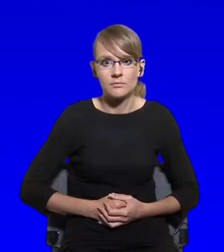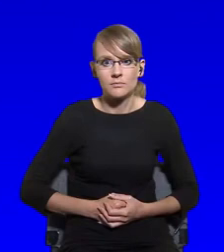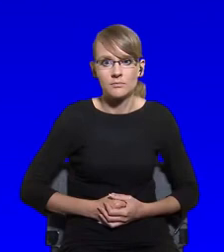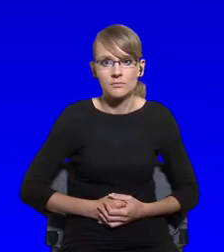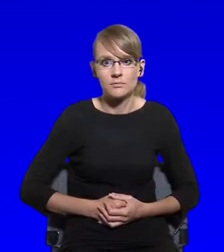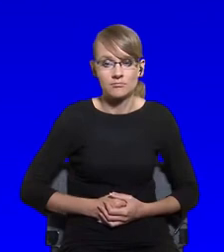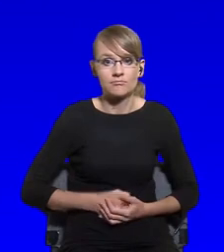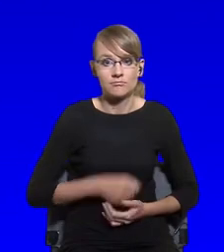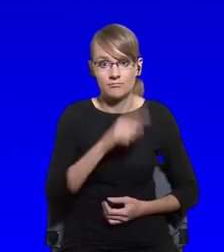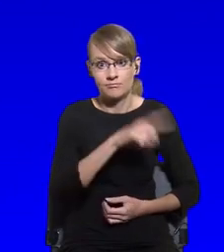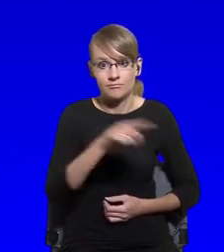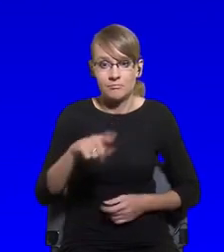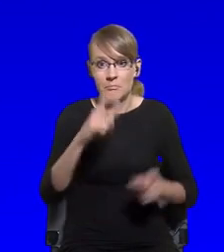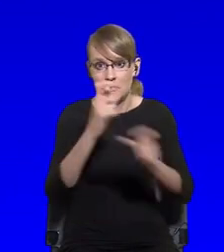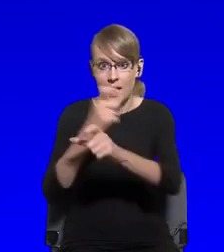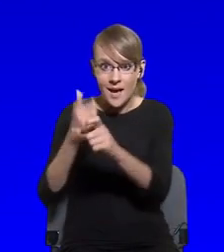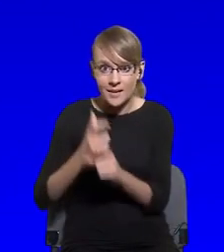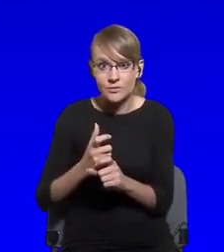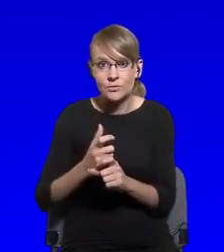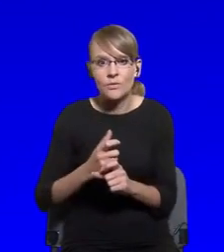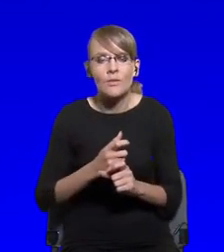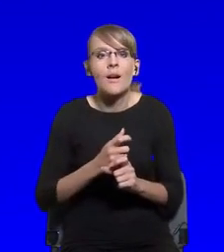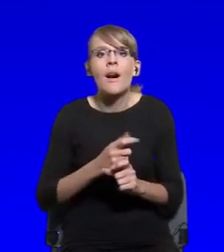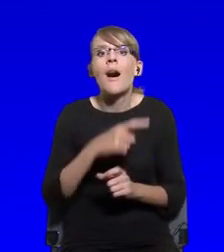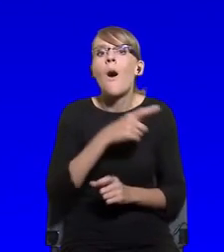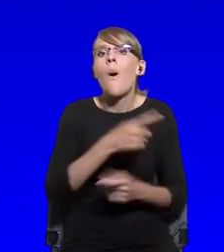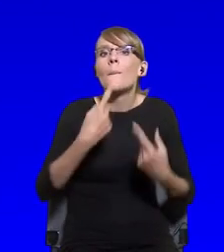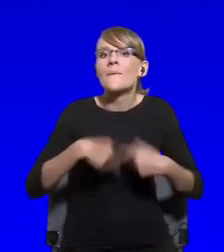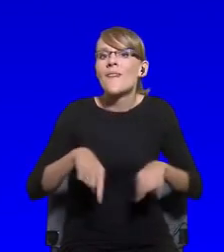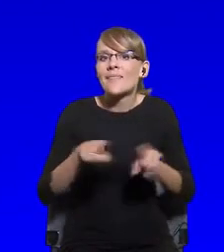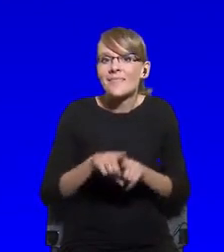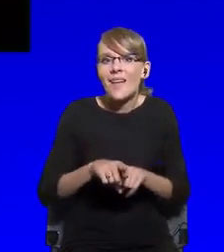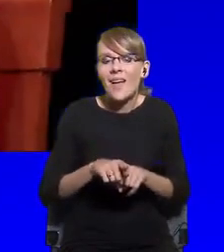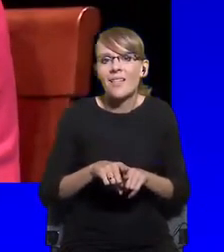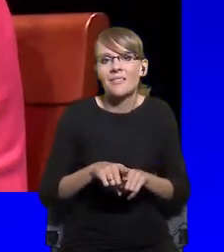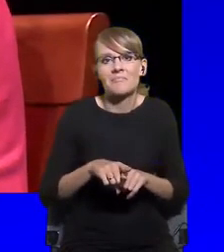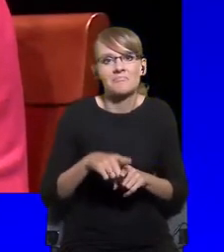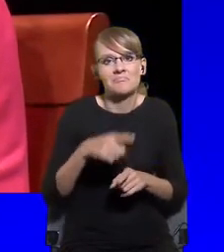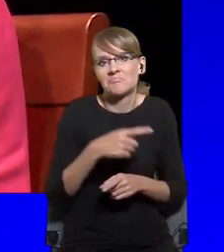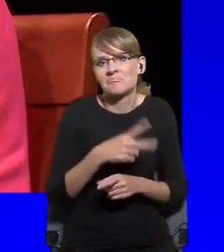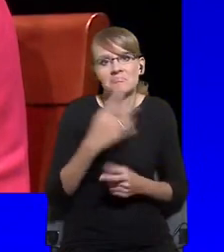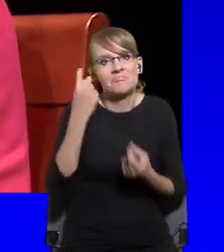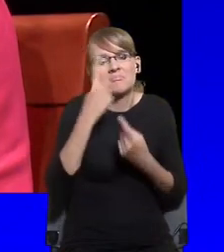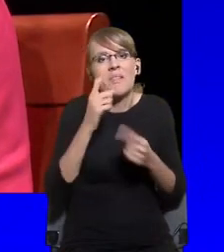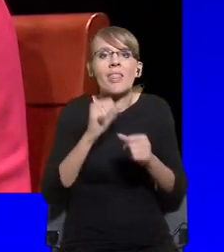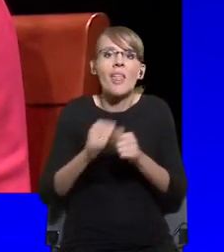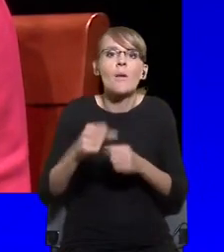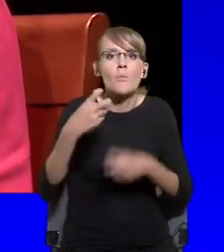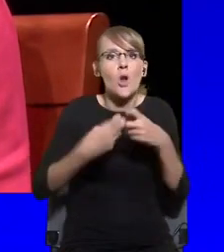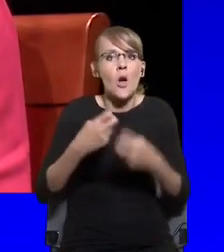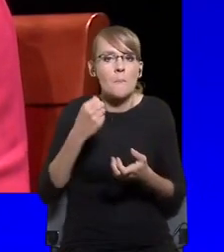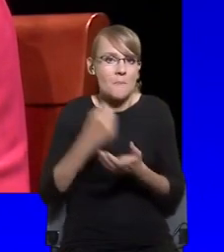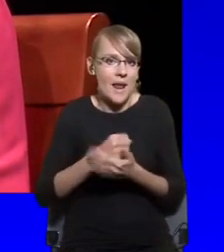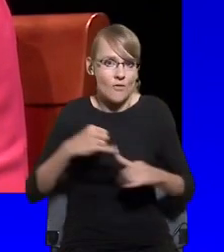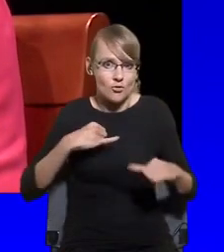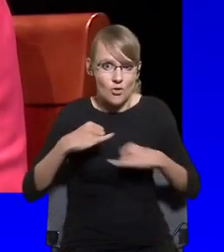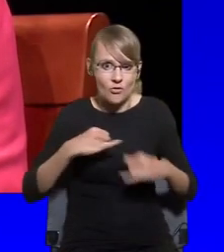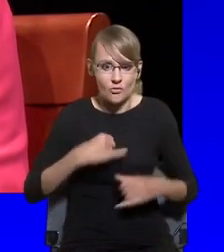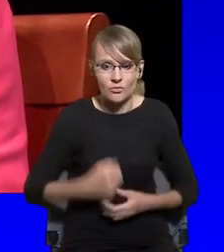For themselves. Yes, thank you, Dariusz, for this wonderful question. I actually have started to think whether we have,